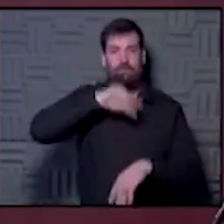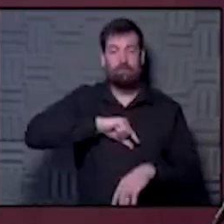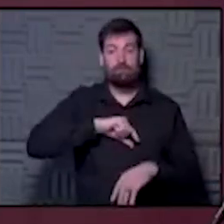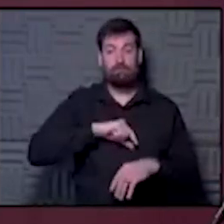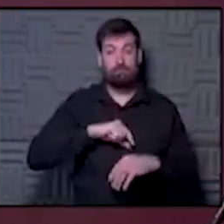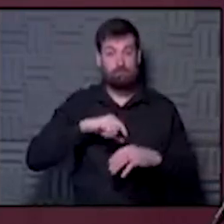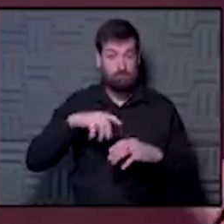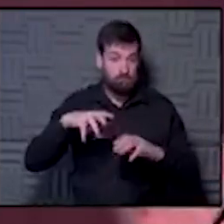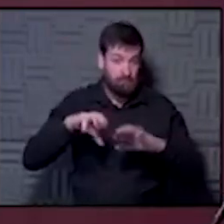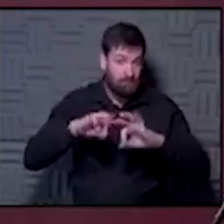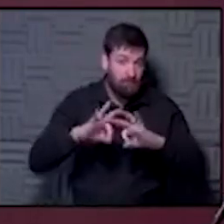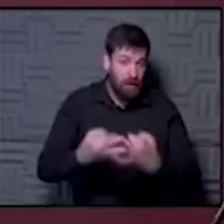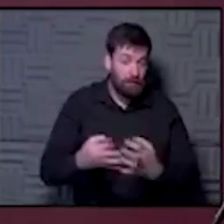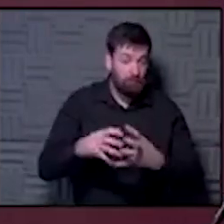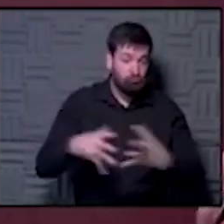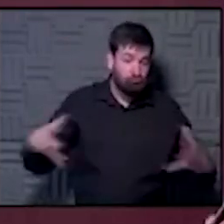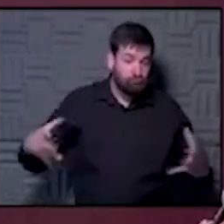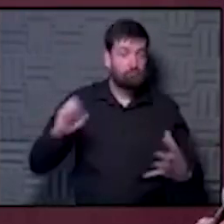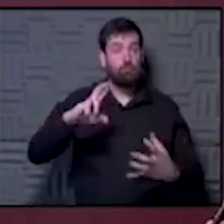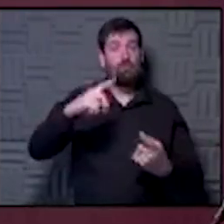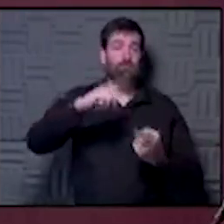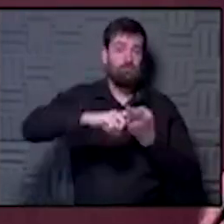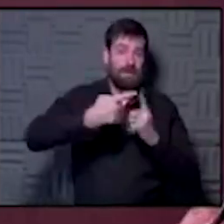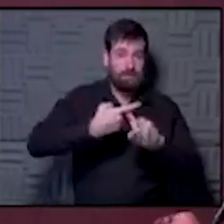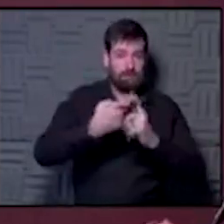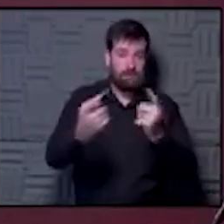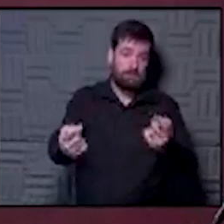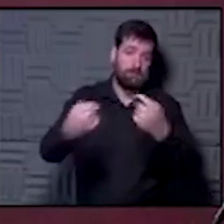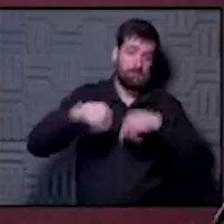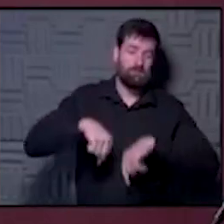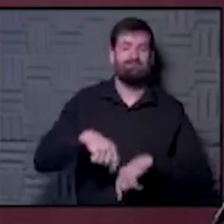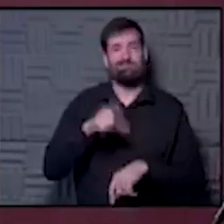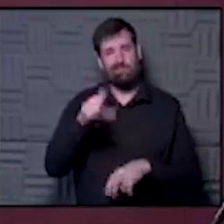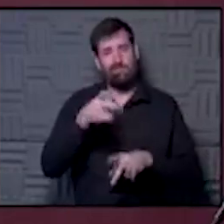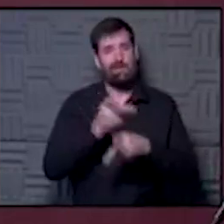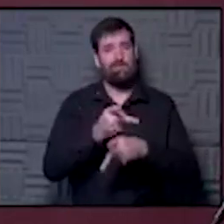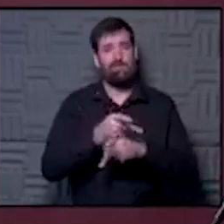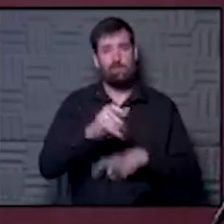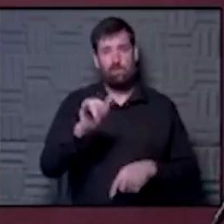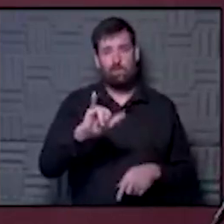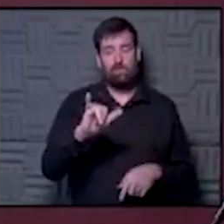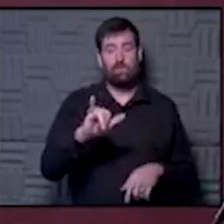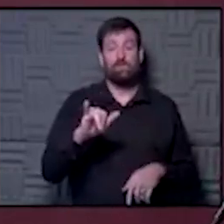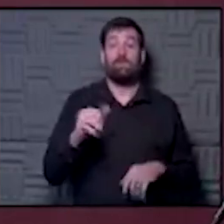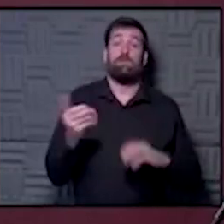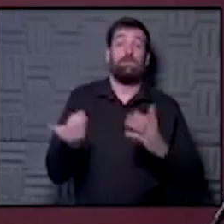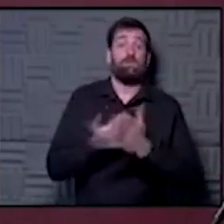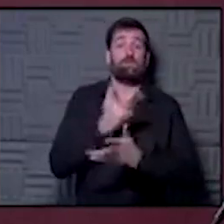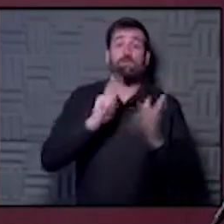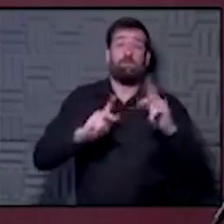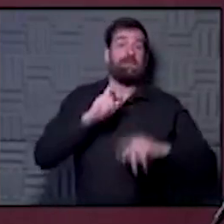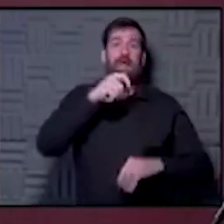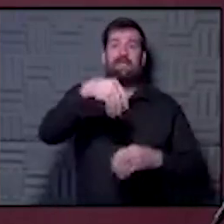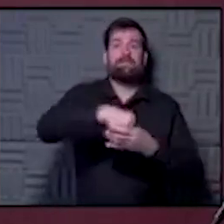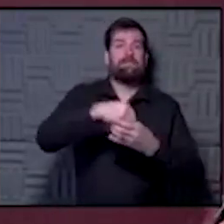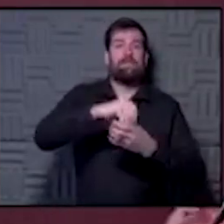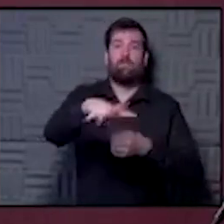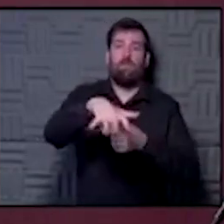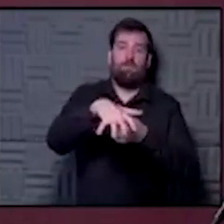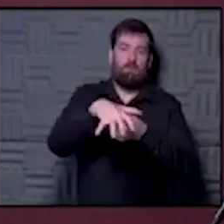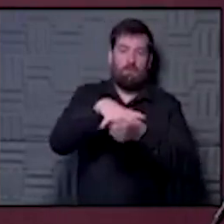extended family members or friends into your home, we have to be cautious there too. You're introducing people who are not in your bubble